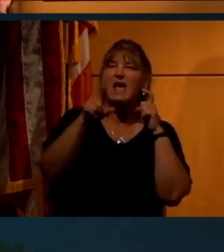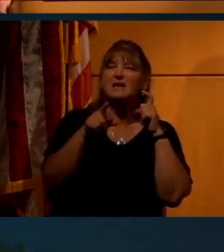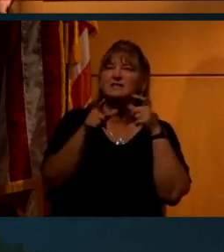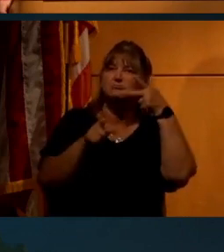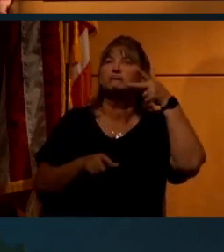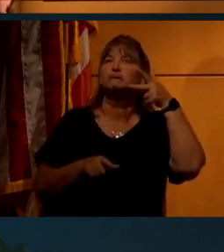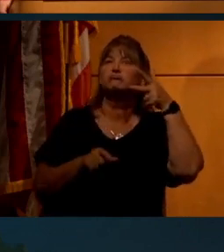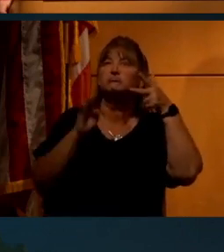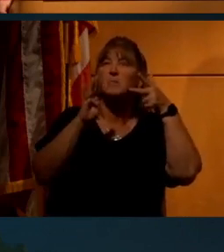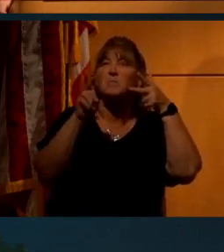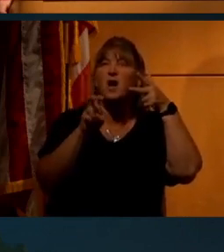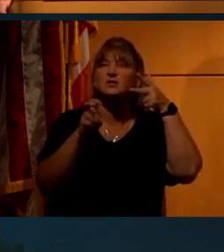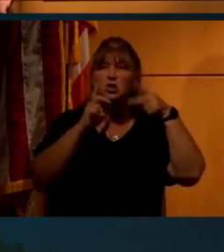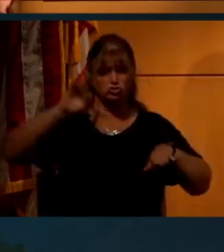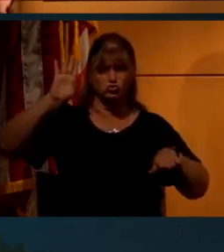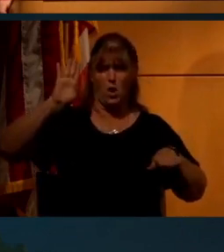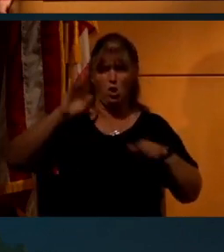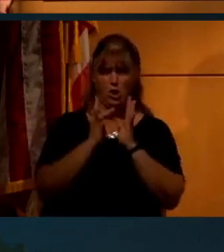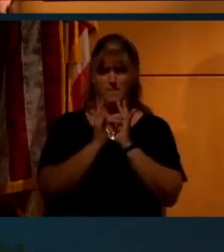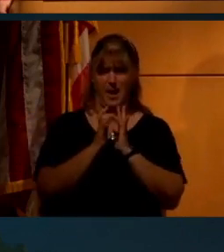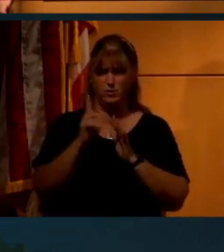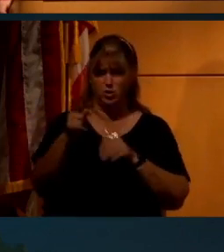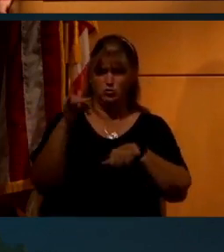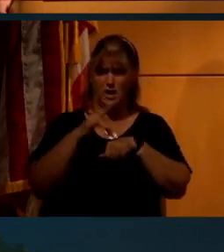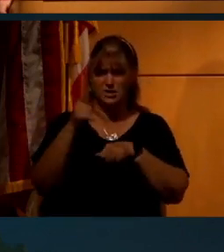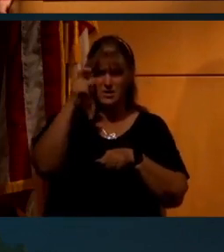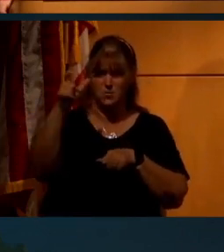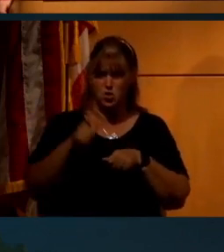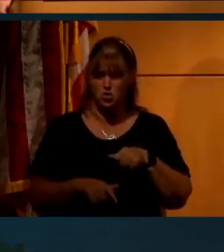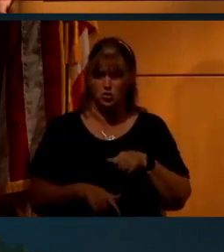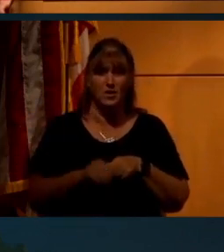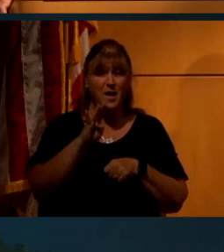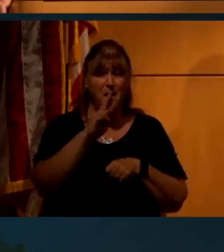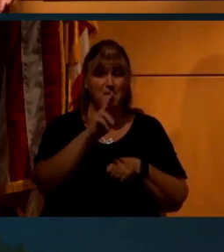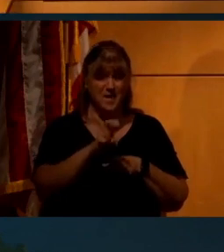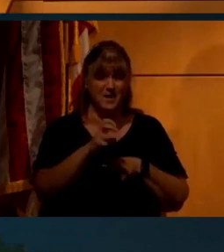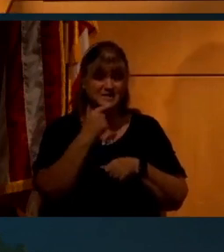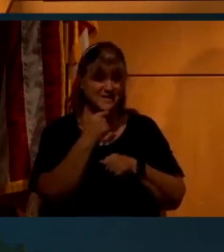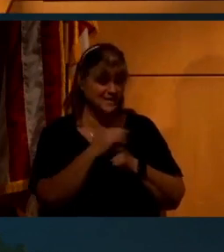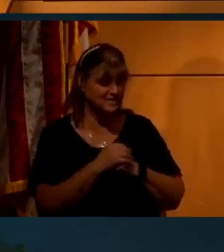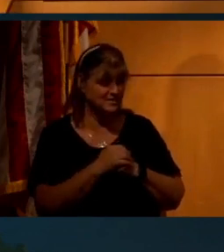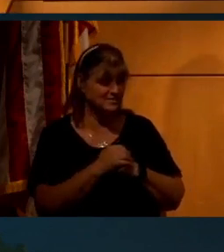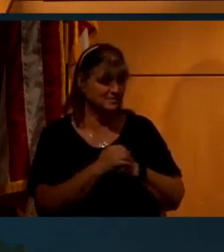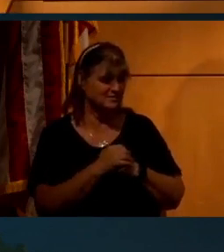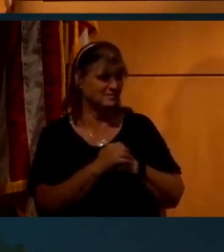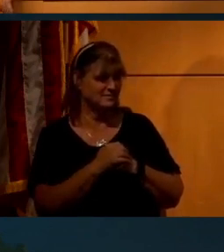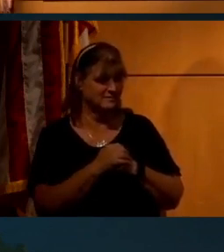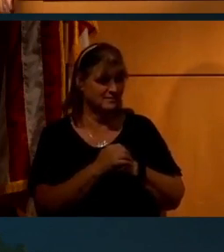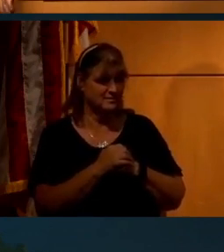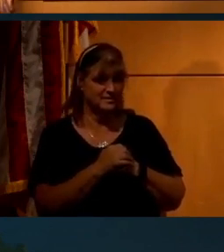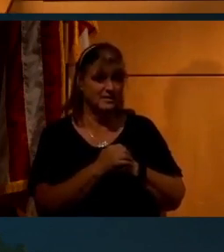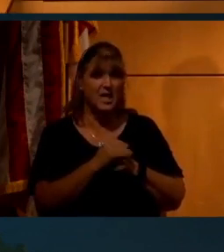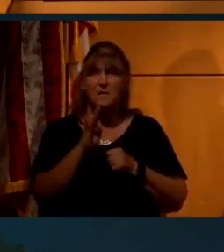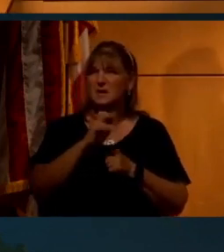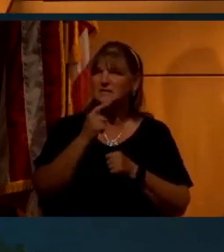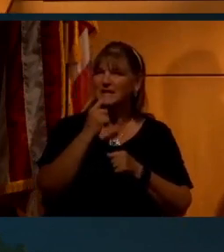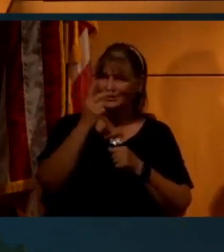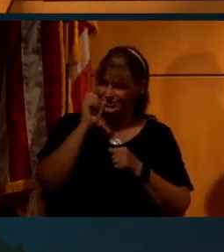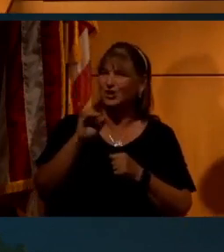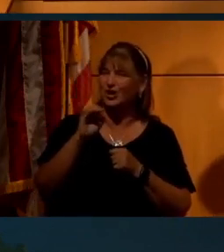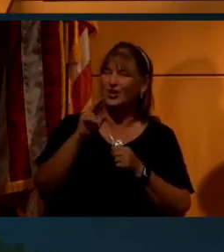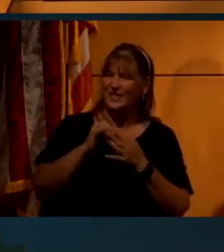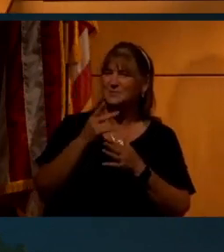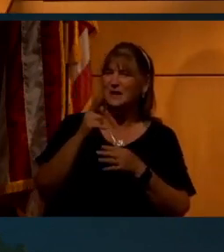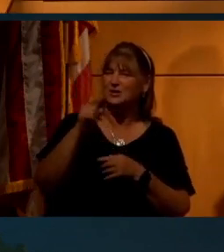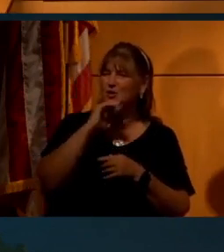Buzz Aldrin to swear on a Bible that he went to the moon. And Buzz Aldrin said, uh-uh. And Bart said, well, sir, that